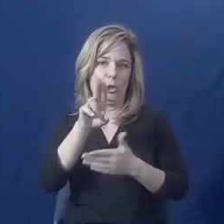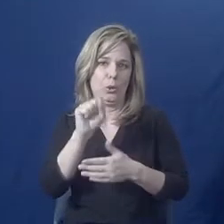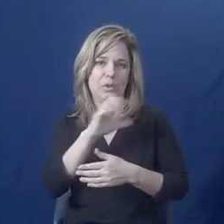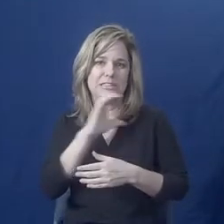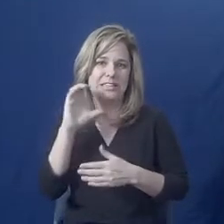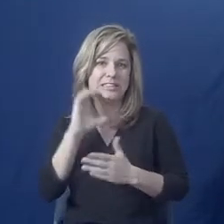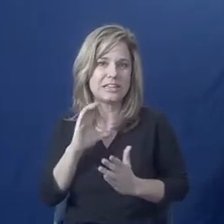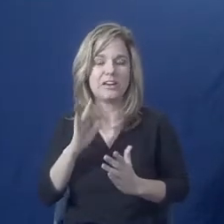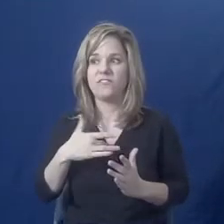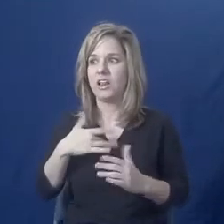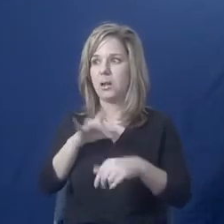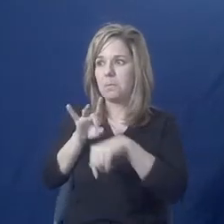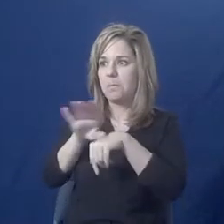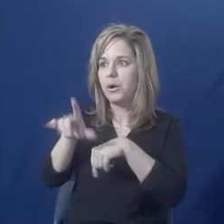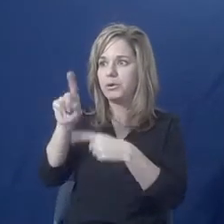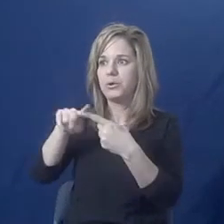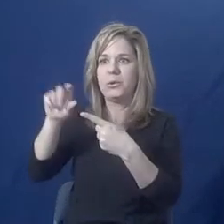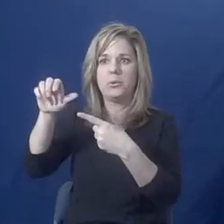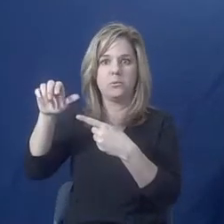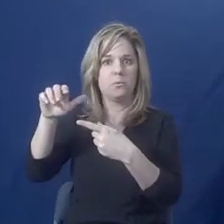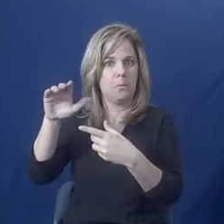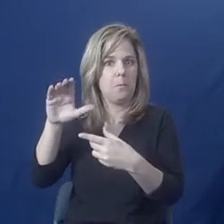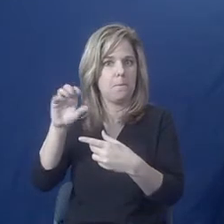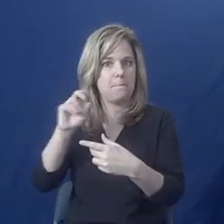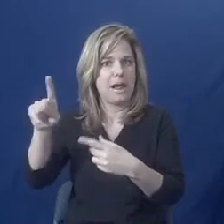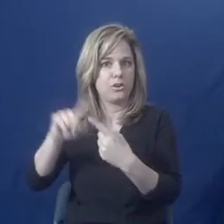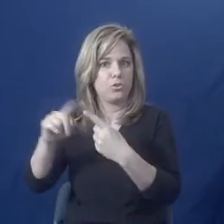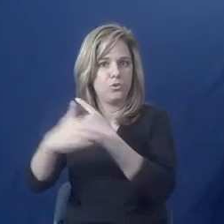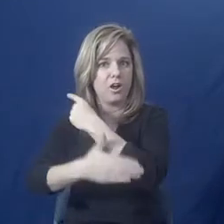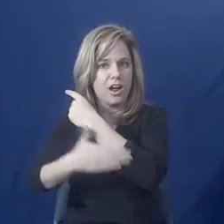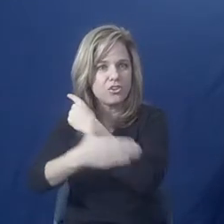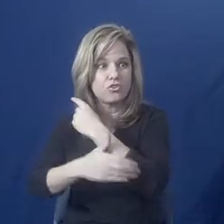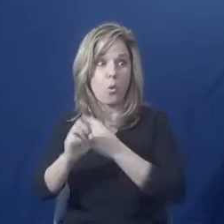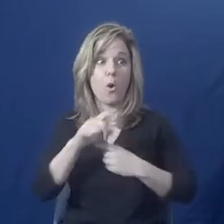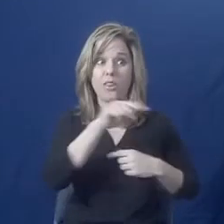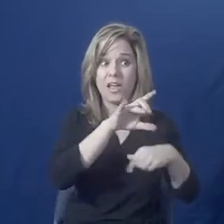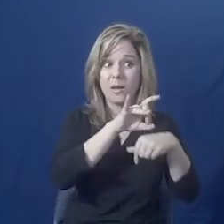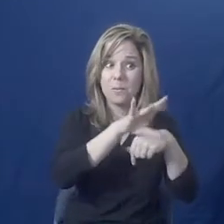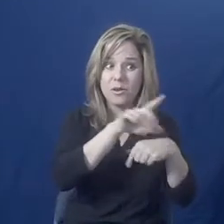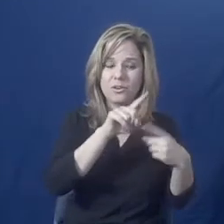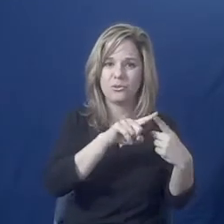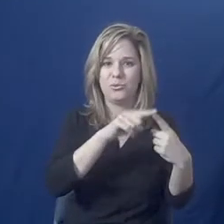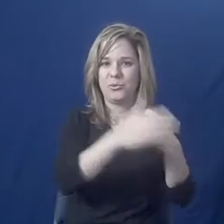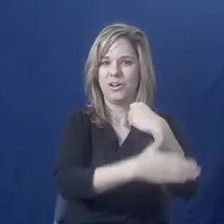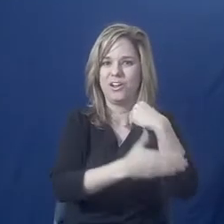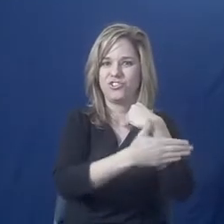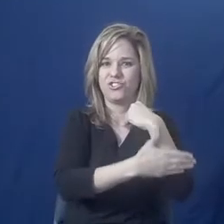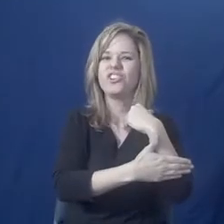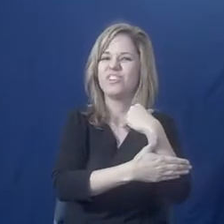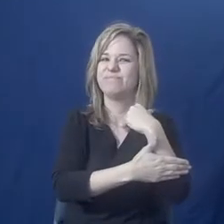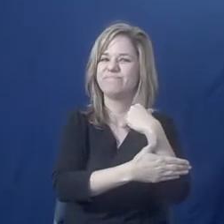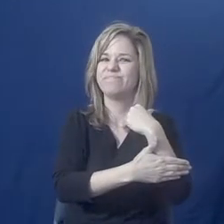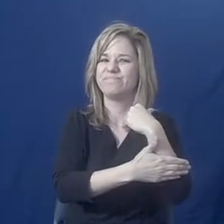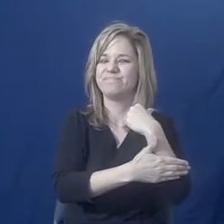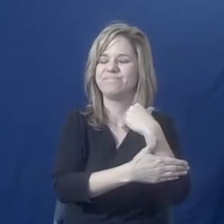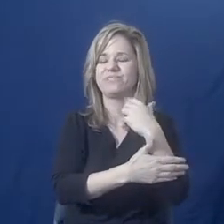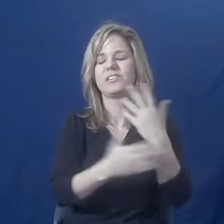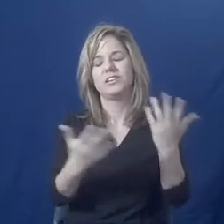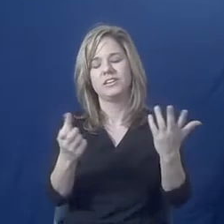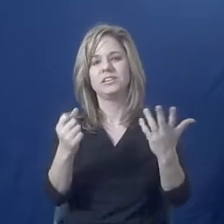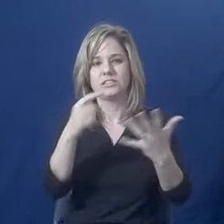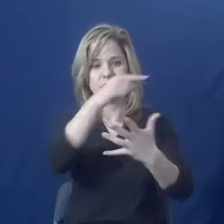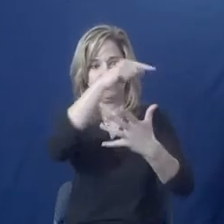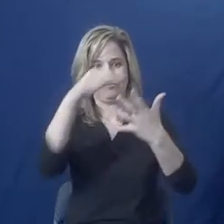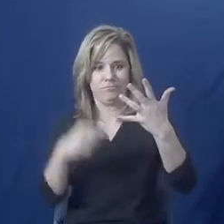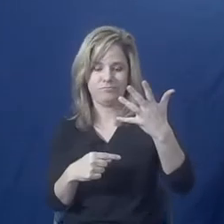being deported or worry about your abuser being deported. And those are all risks to being in the